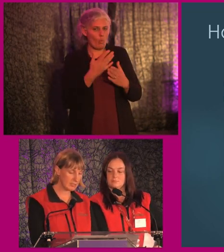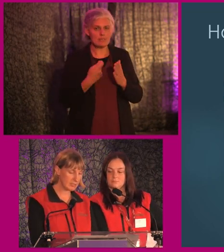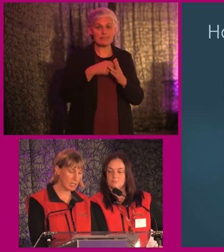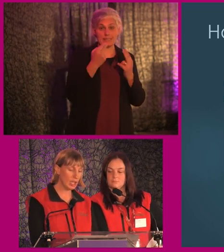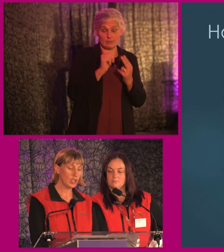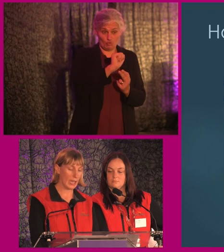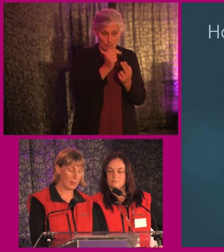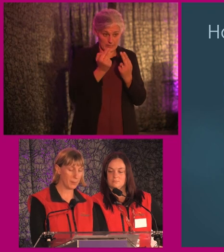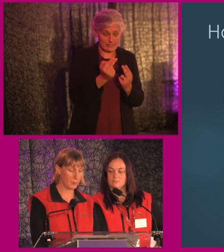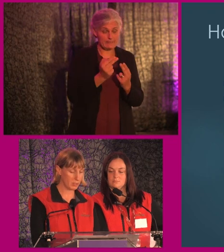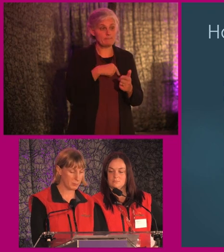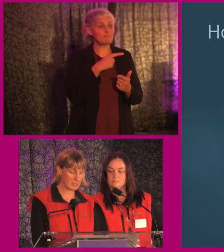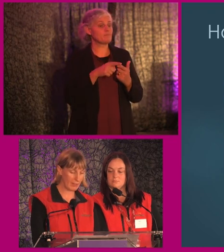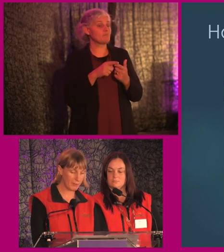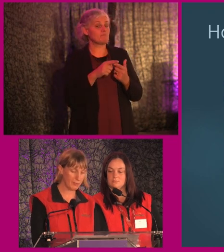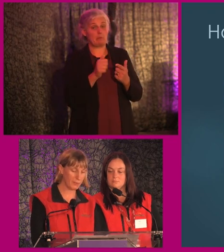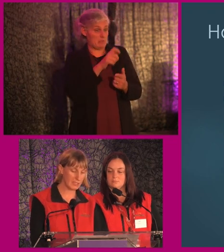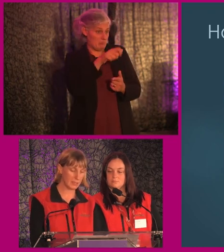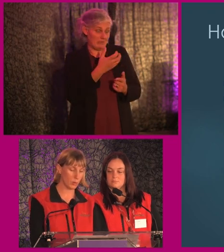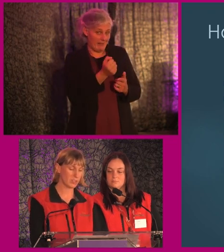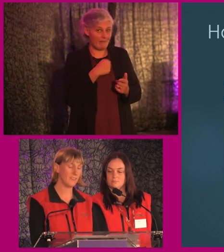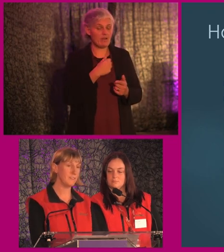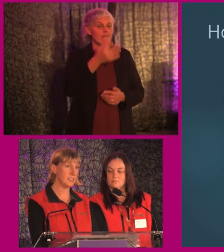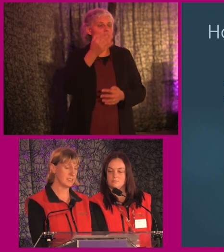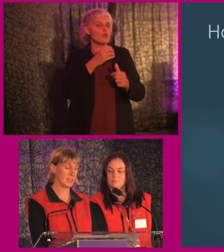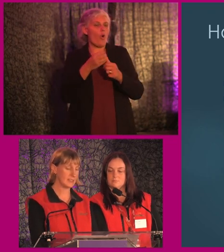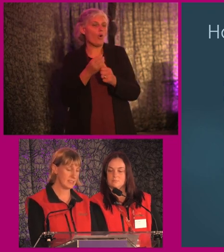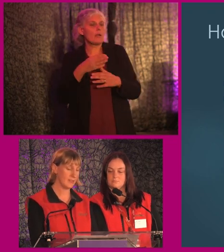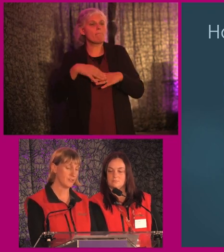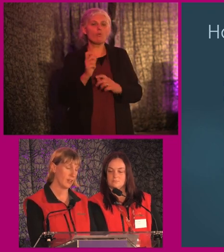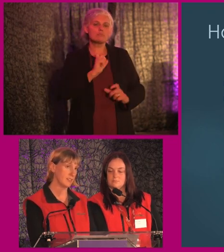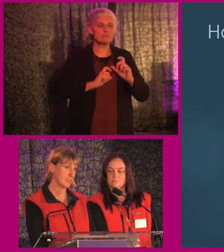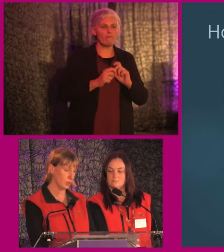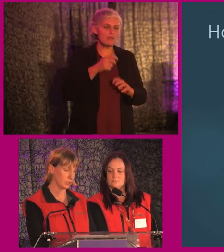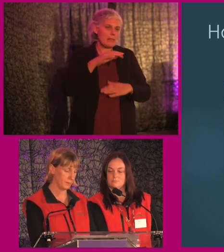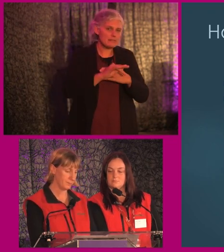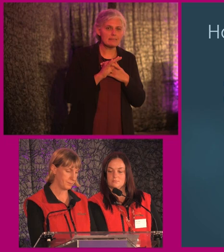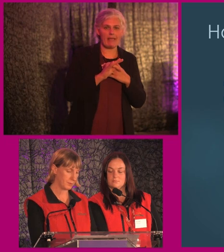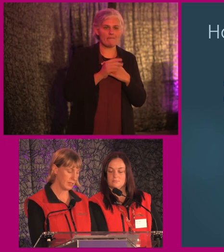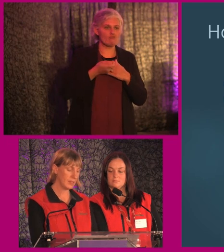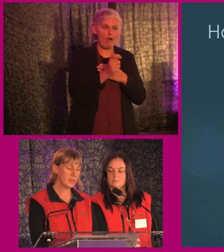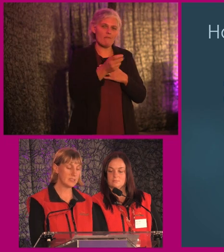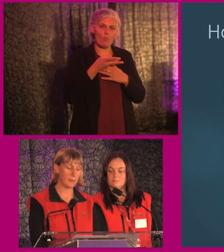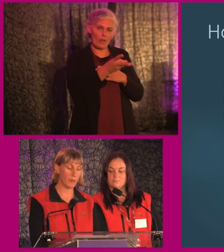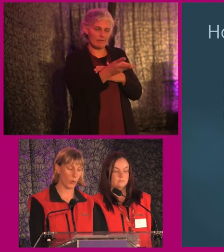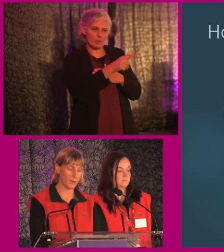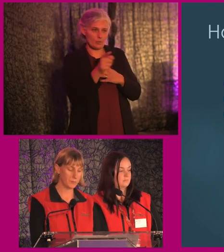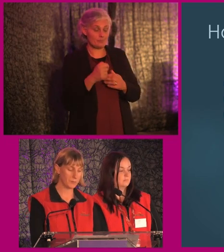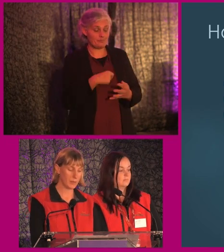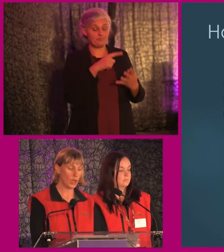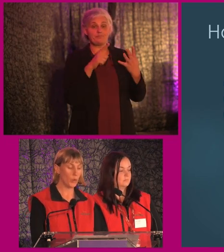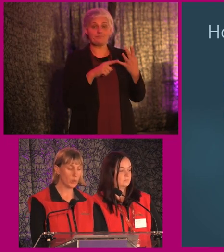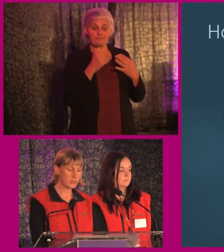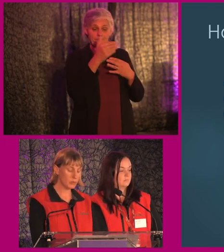needs the person might have and finding the most convenient and safe travel solution. Step 4.